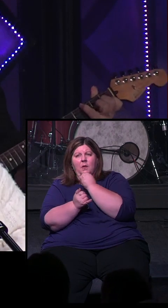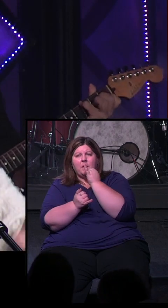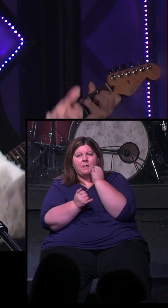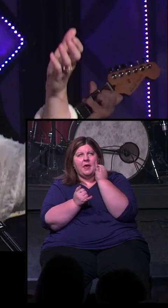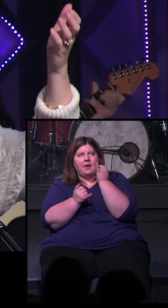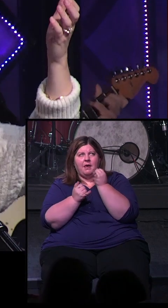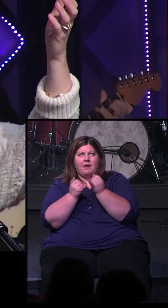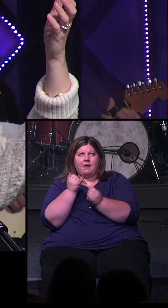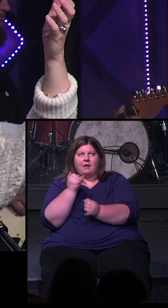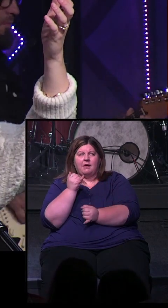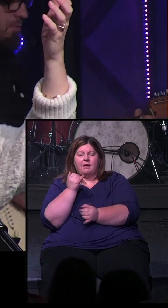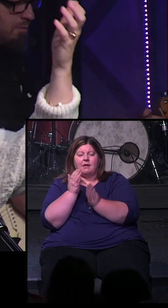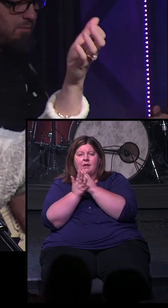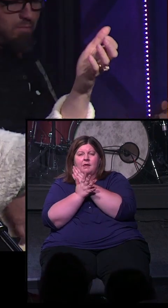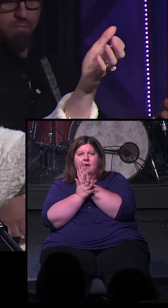Omega.